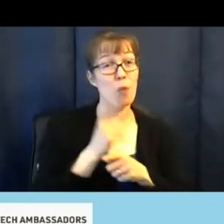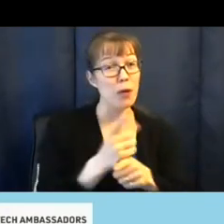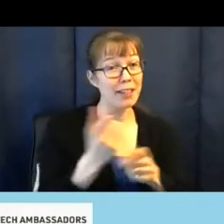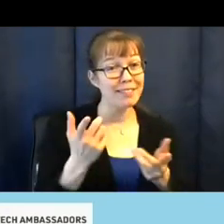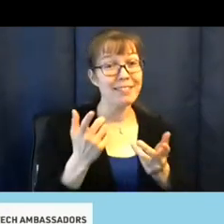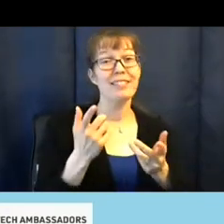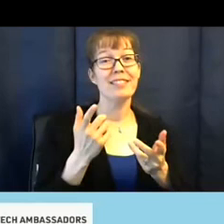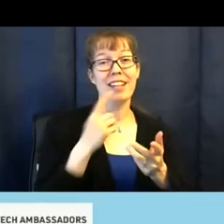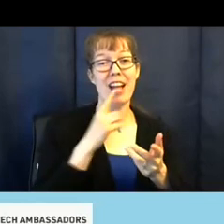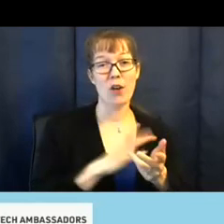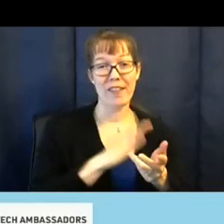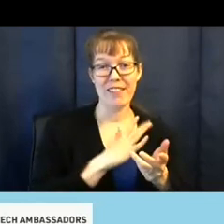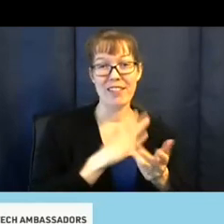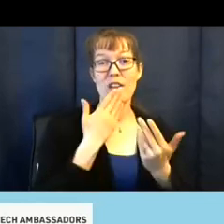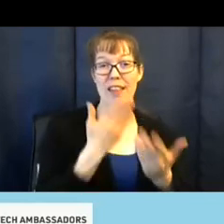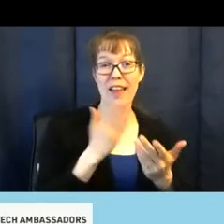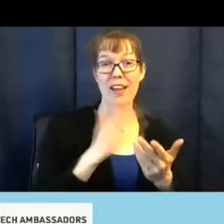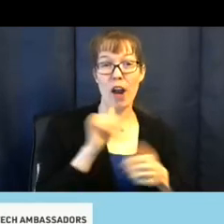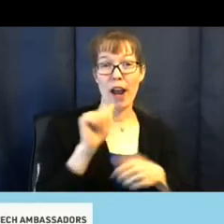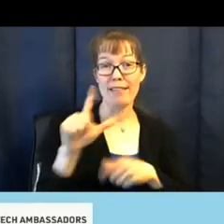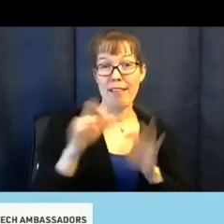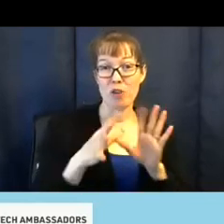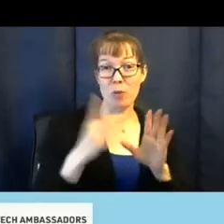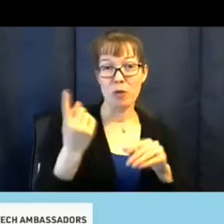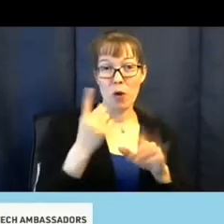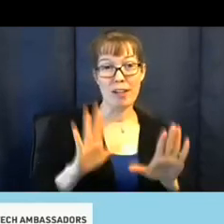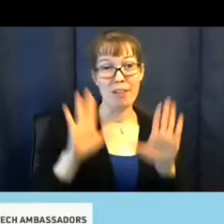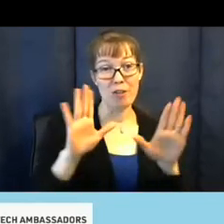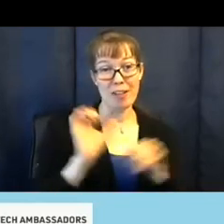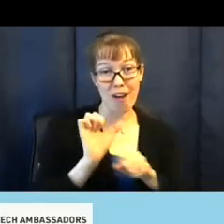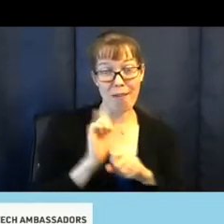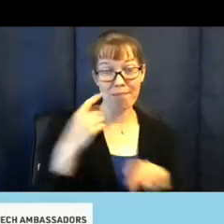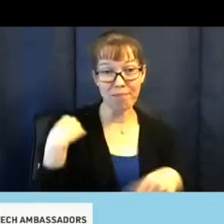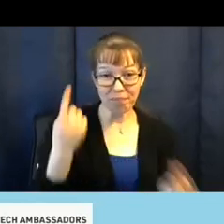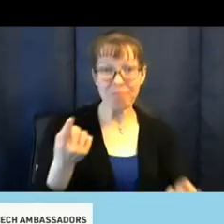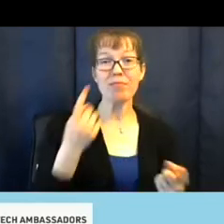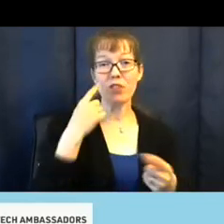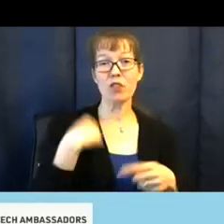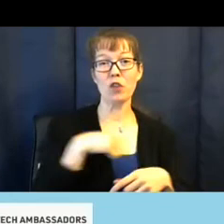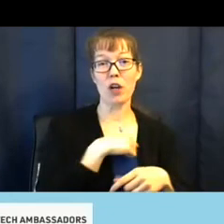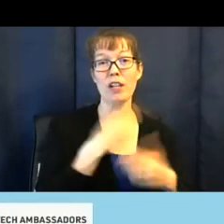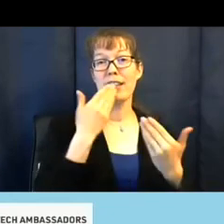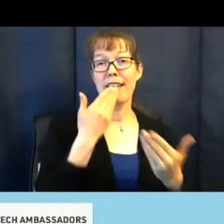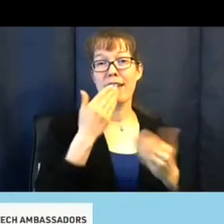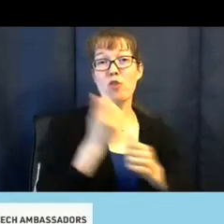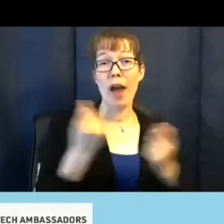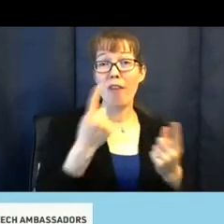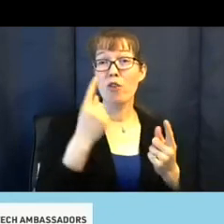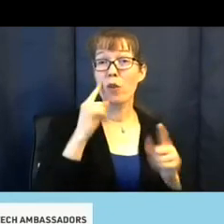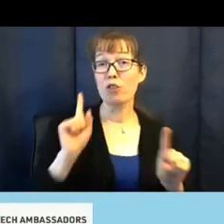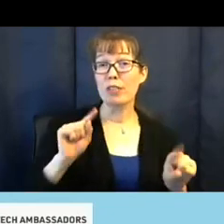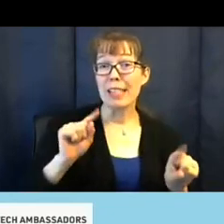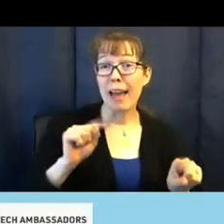I'll give an official thank you to our ASL interpreters who've always done such a great job for us. Thank you to everyone who's attended.